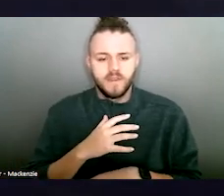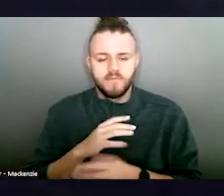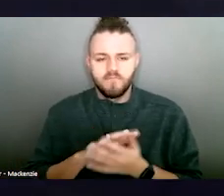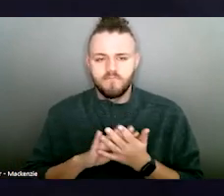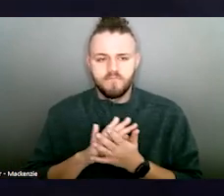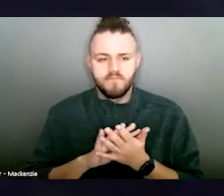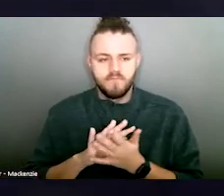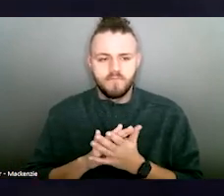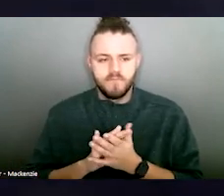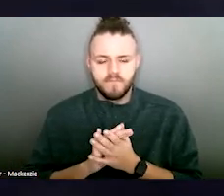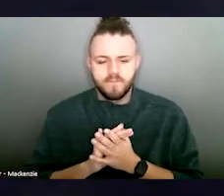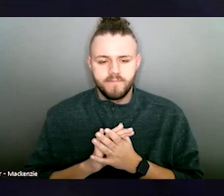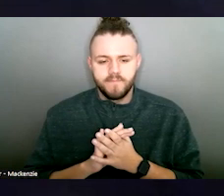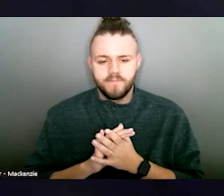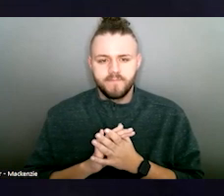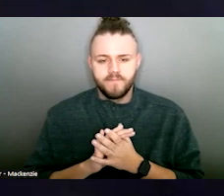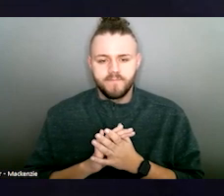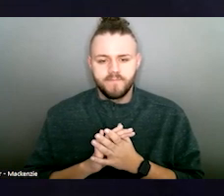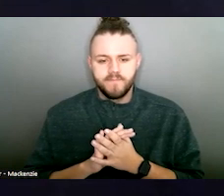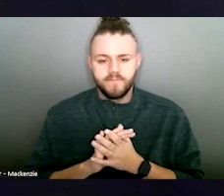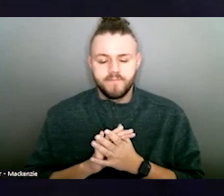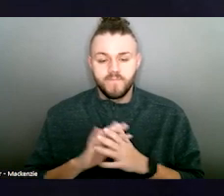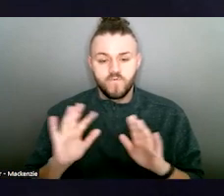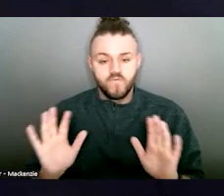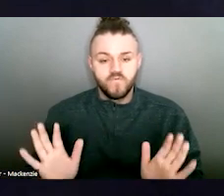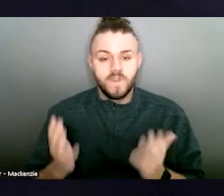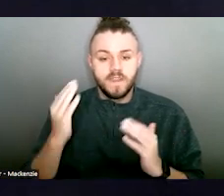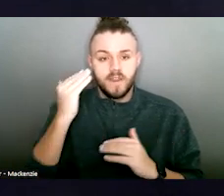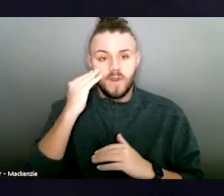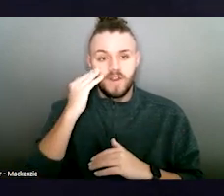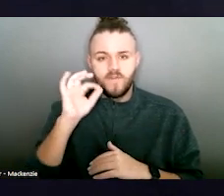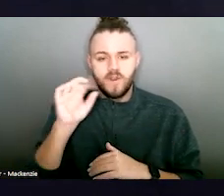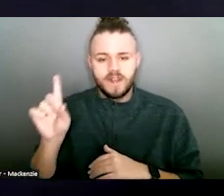awareness without domestic violence. Please welcome Krista.